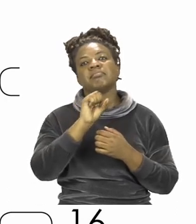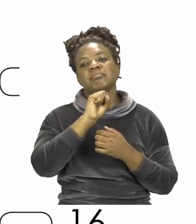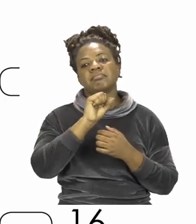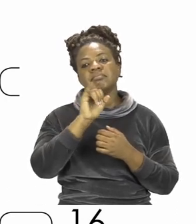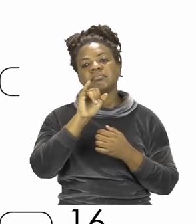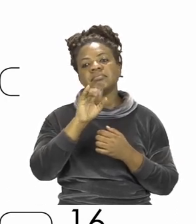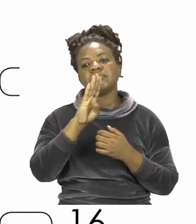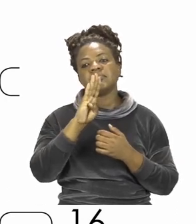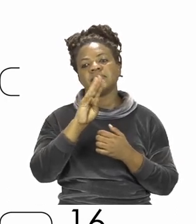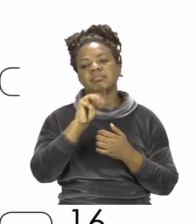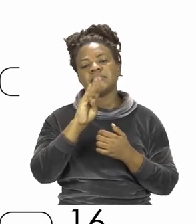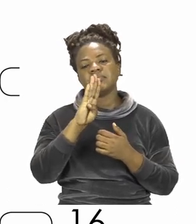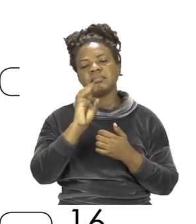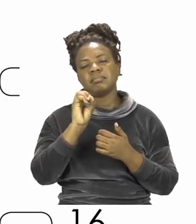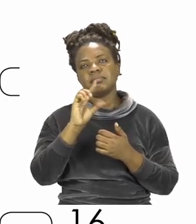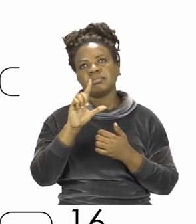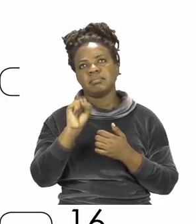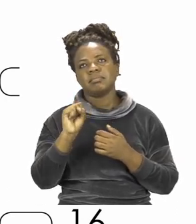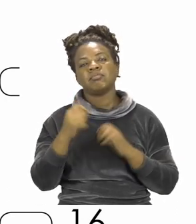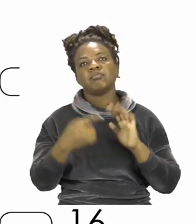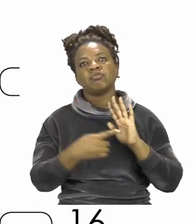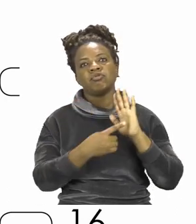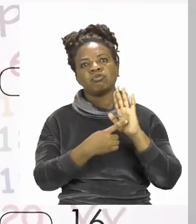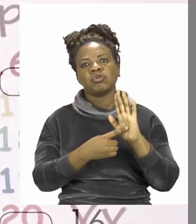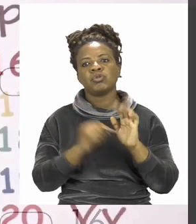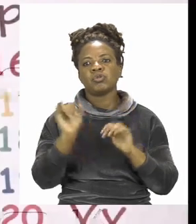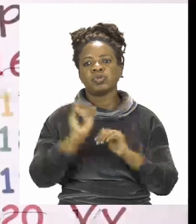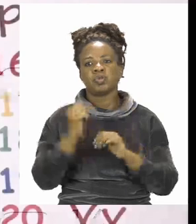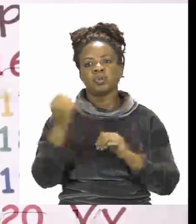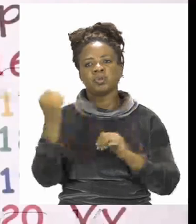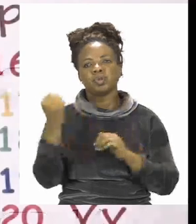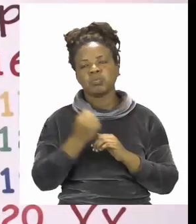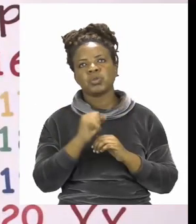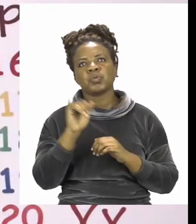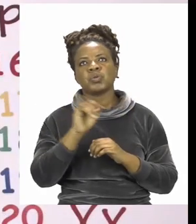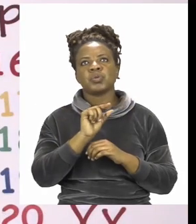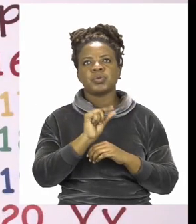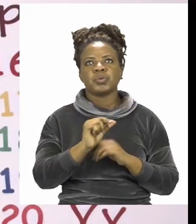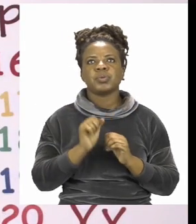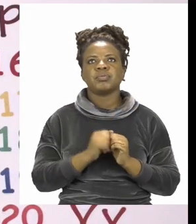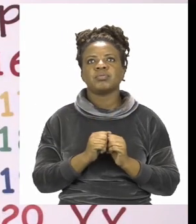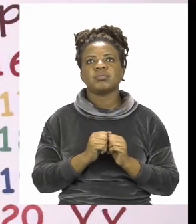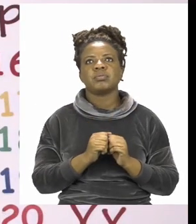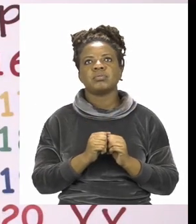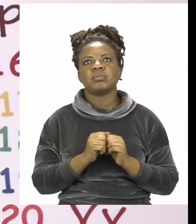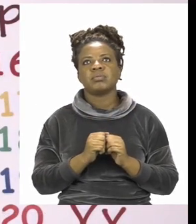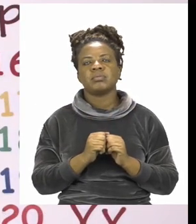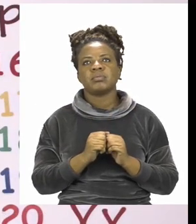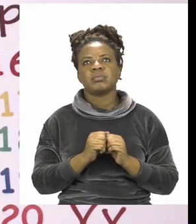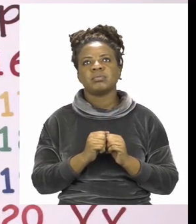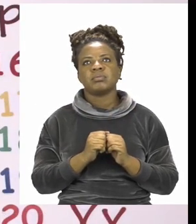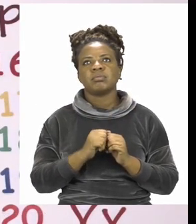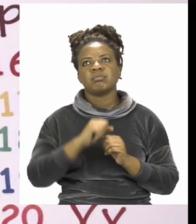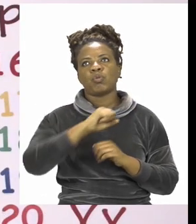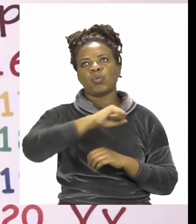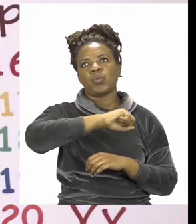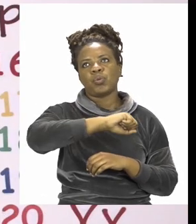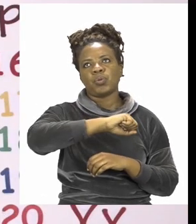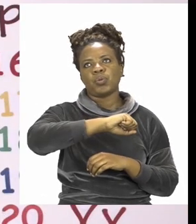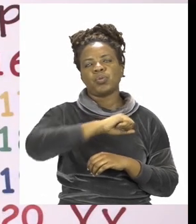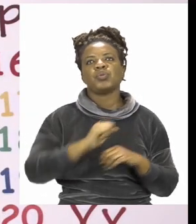So let's take a look at the board. The symbols that we are going to use today are greater than,